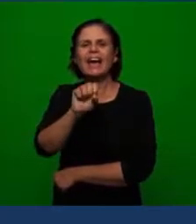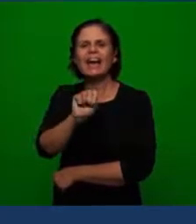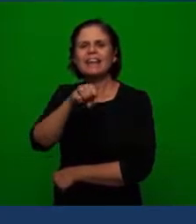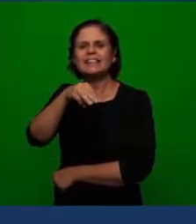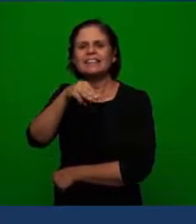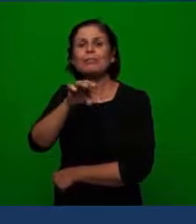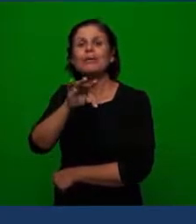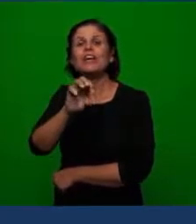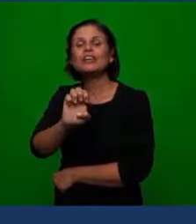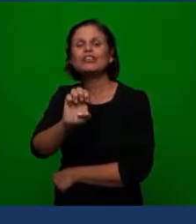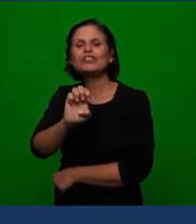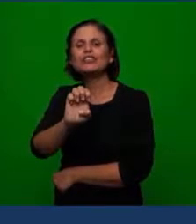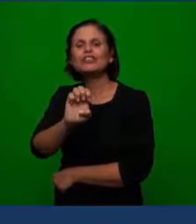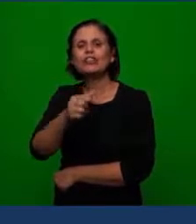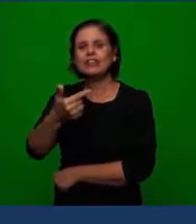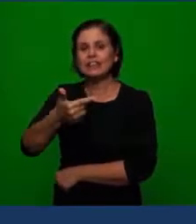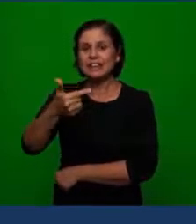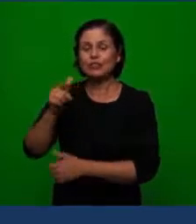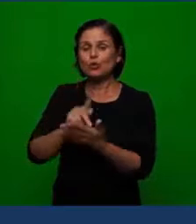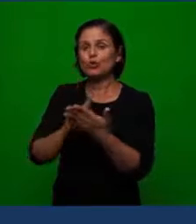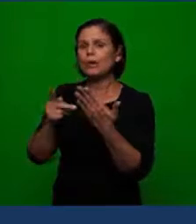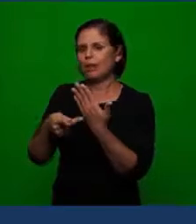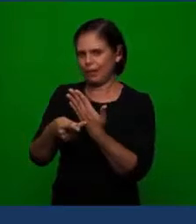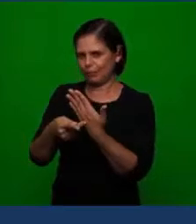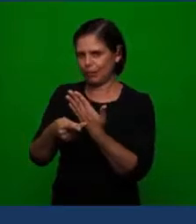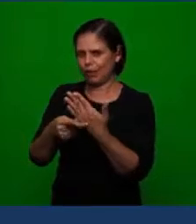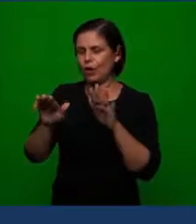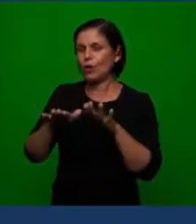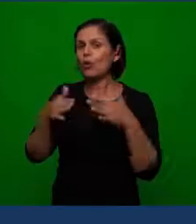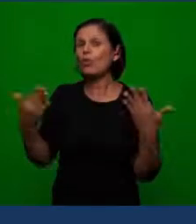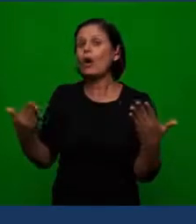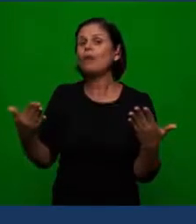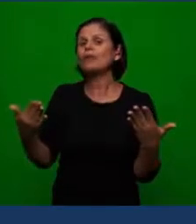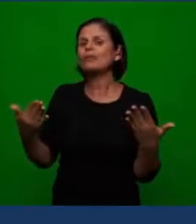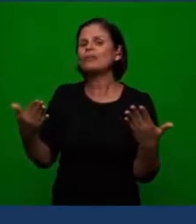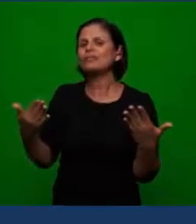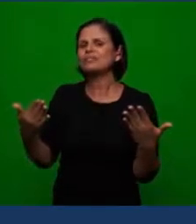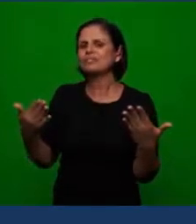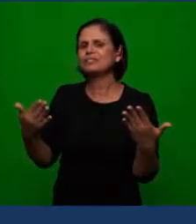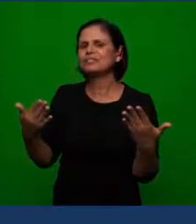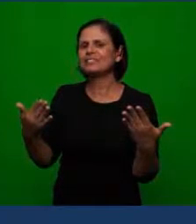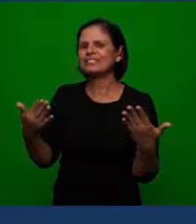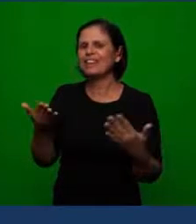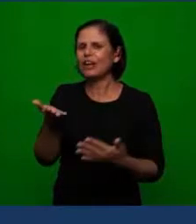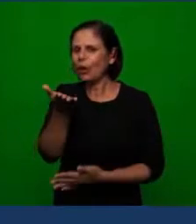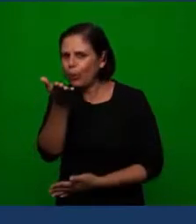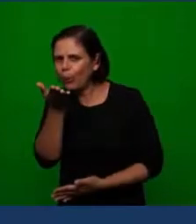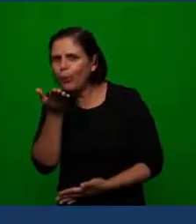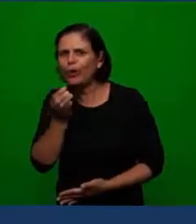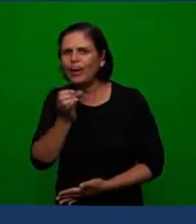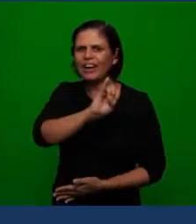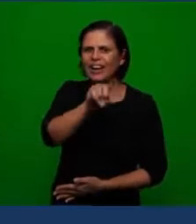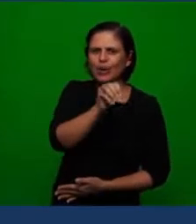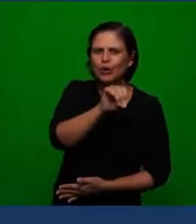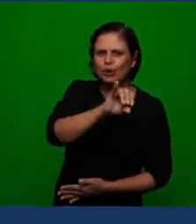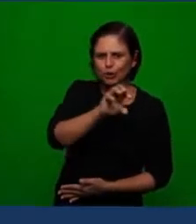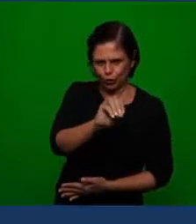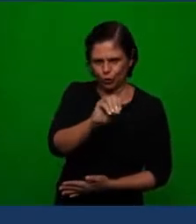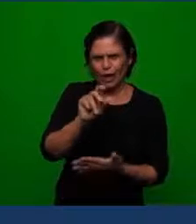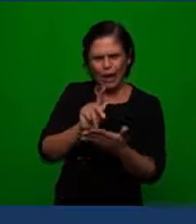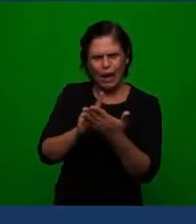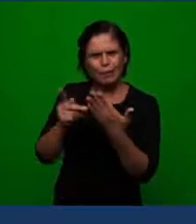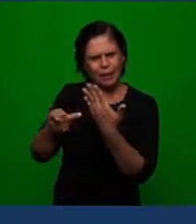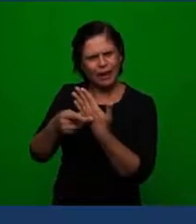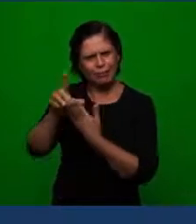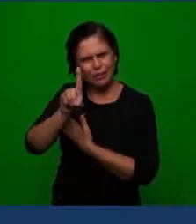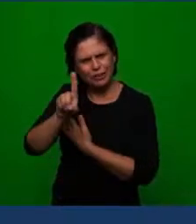very easily so the question is in the second parable of the kingdom what is the parable of the kingdom